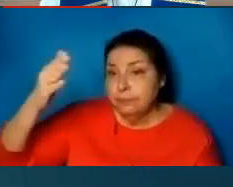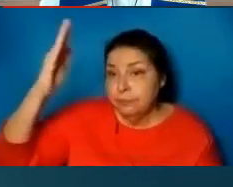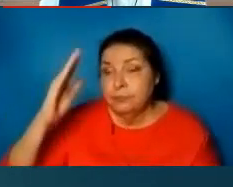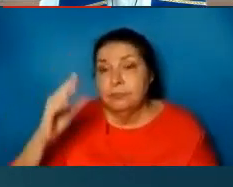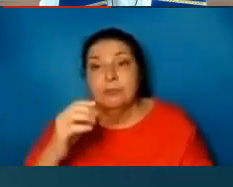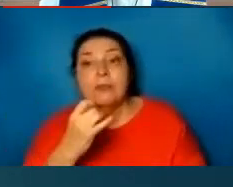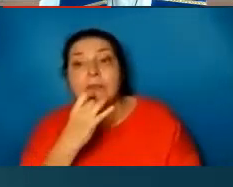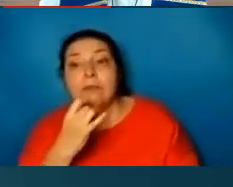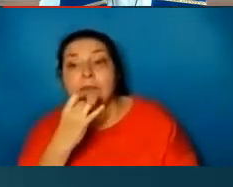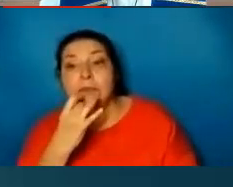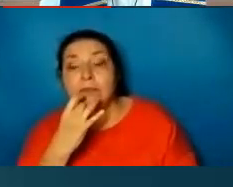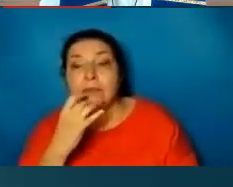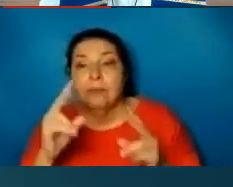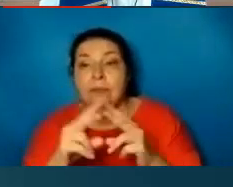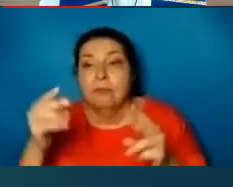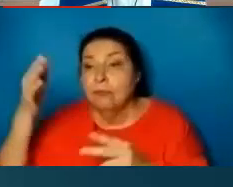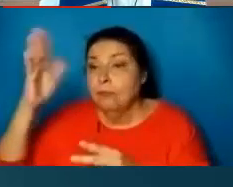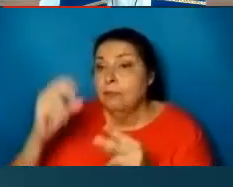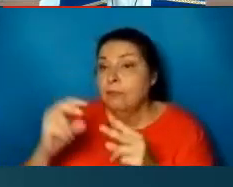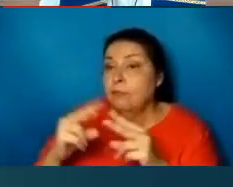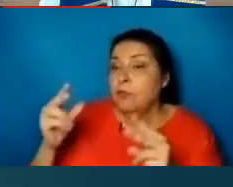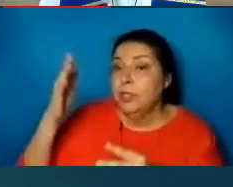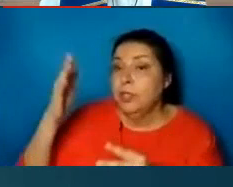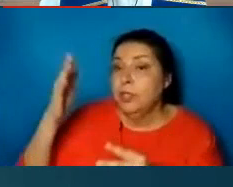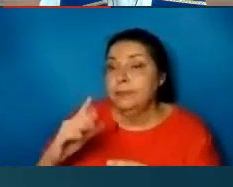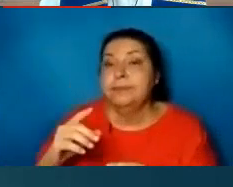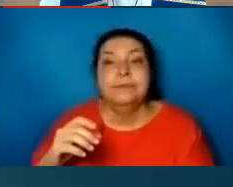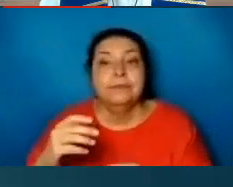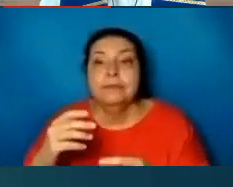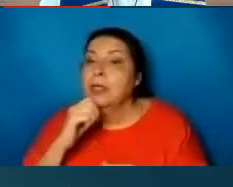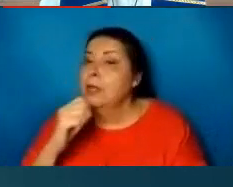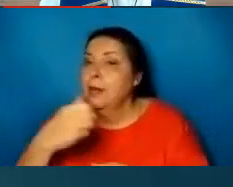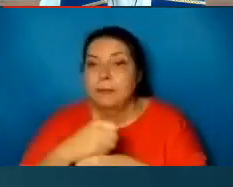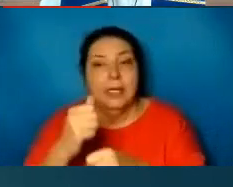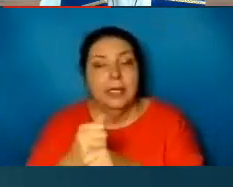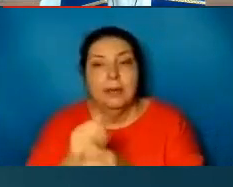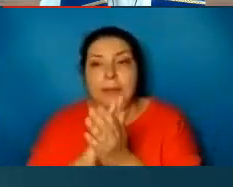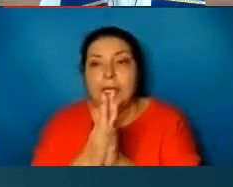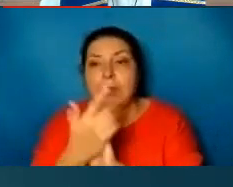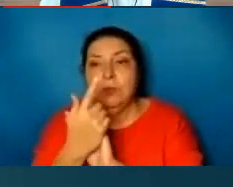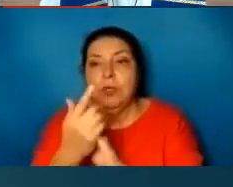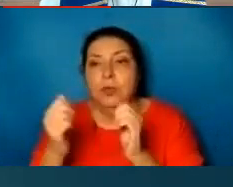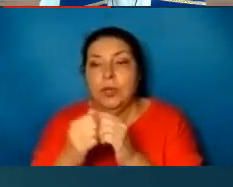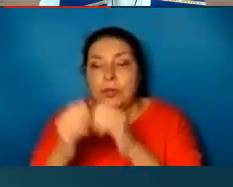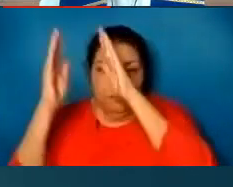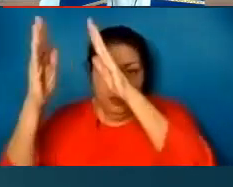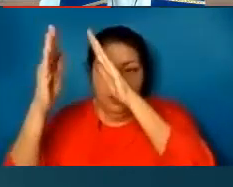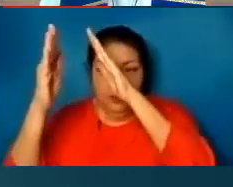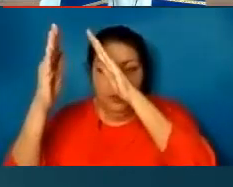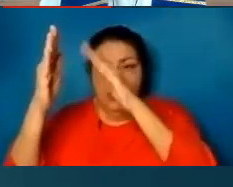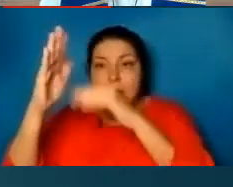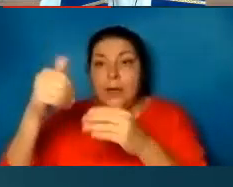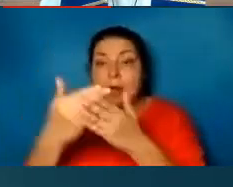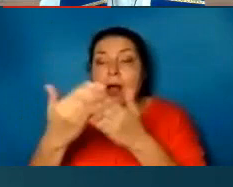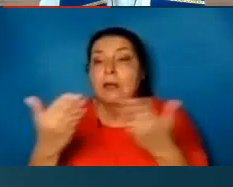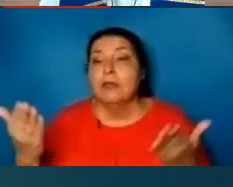light of light, very God of very God, begotten, not made, being of one substance with the Father, by